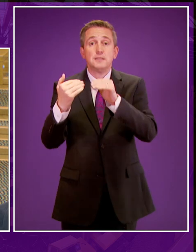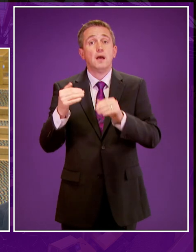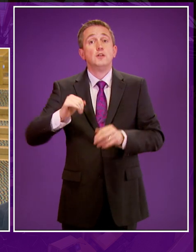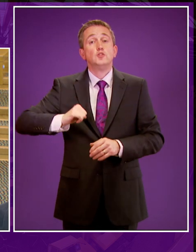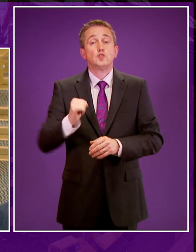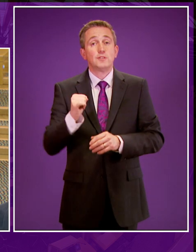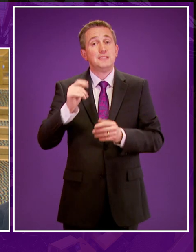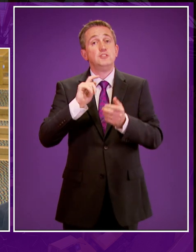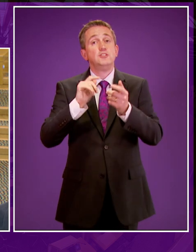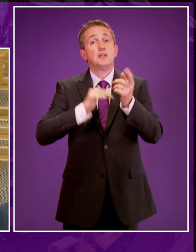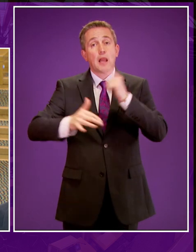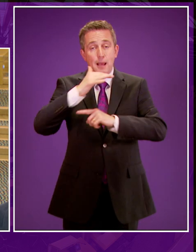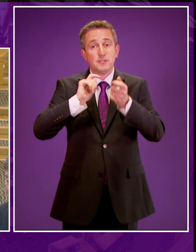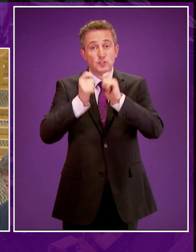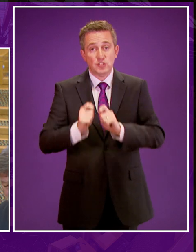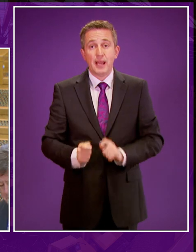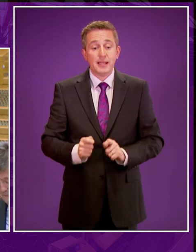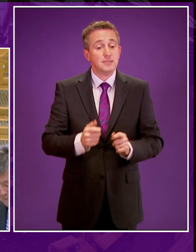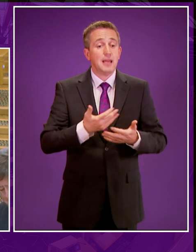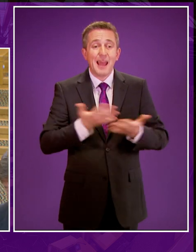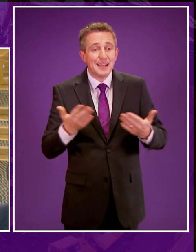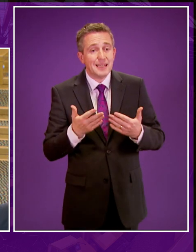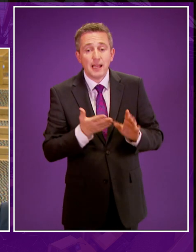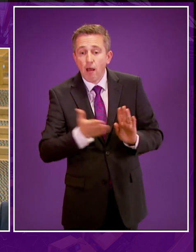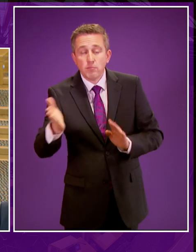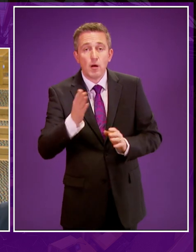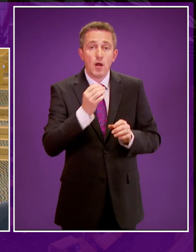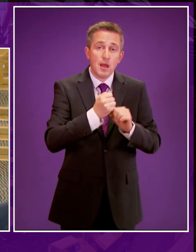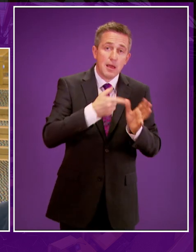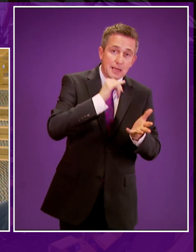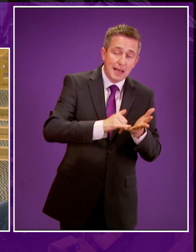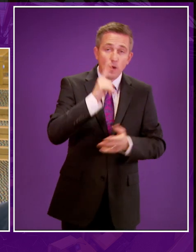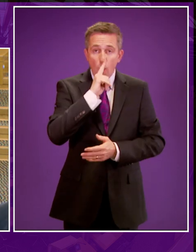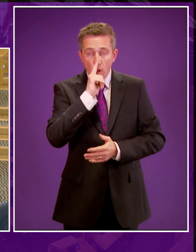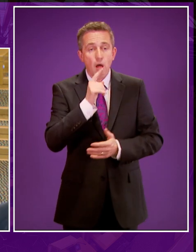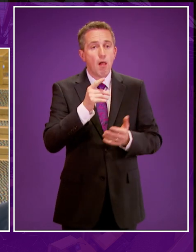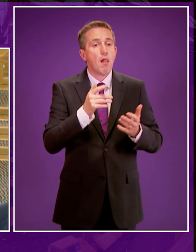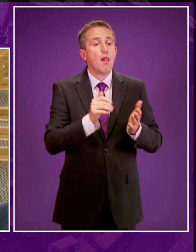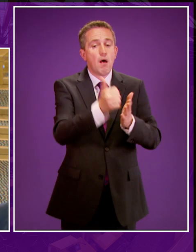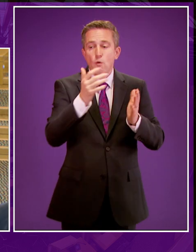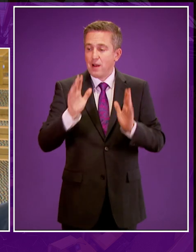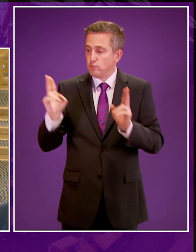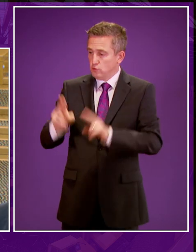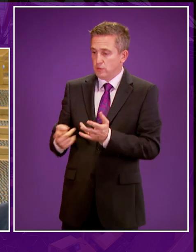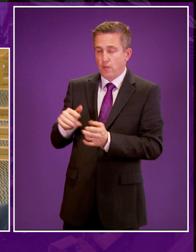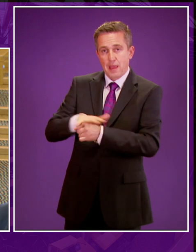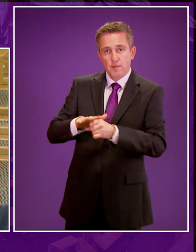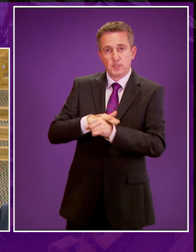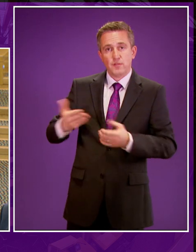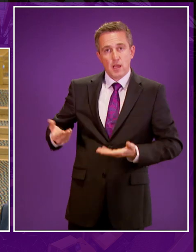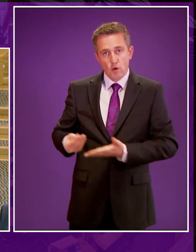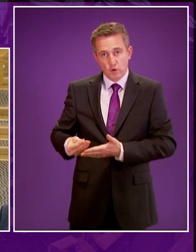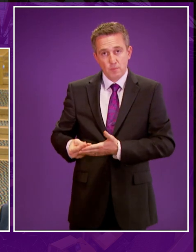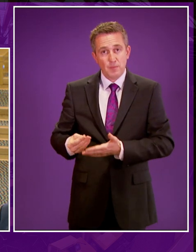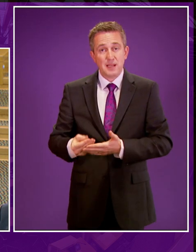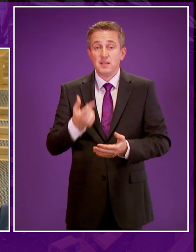targets, new emissions from unconventional oil and gas production will need to be offset through reductions in emissions elsewhere in the Scottish economy with consequential